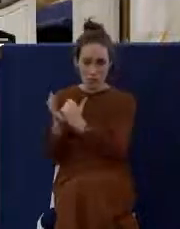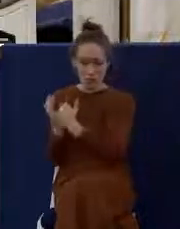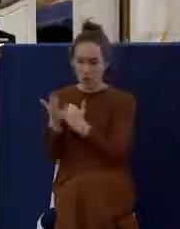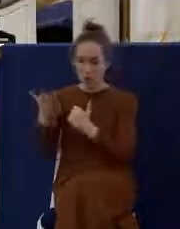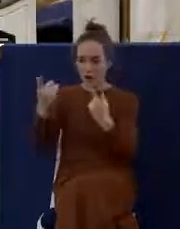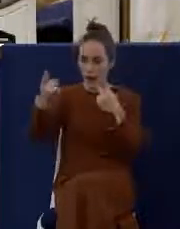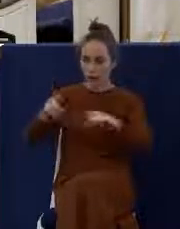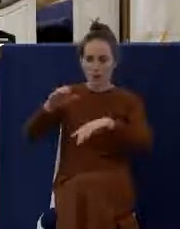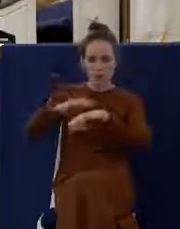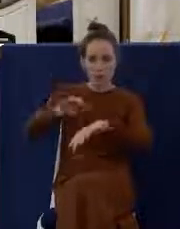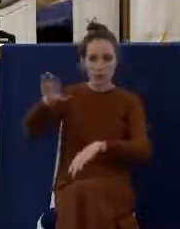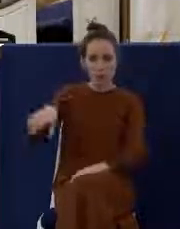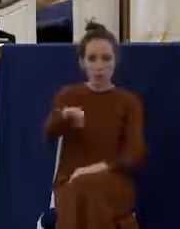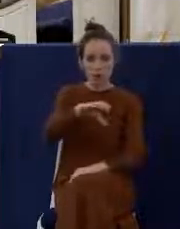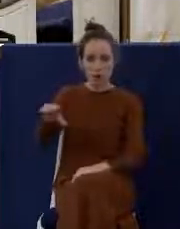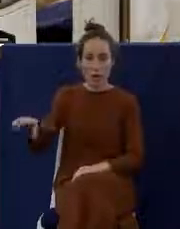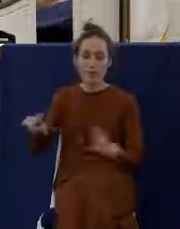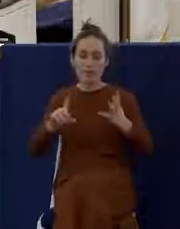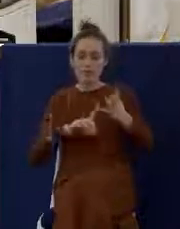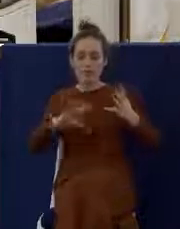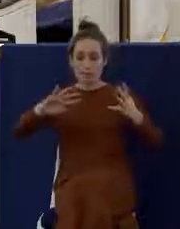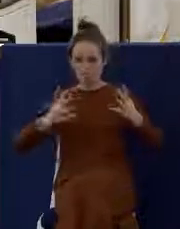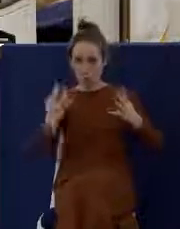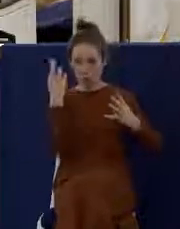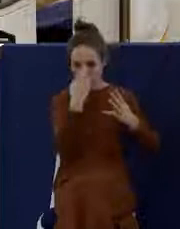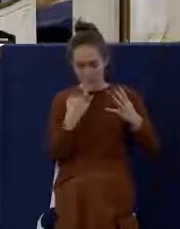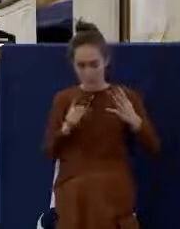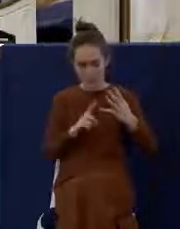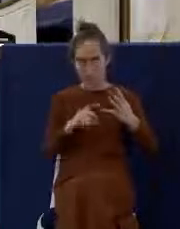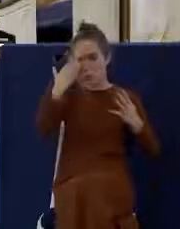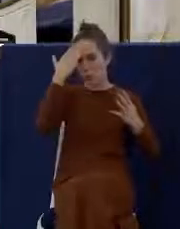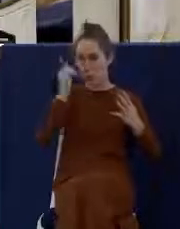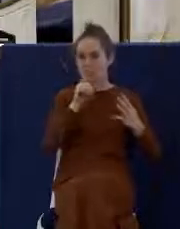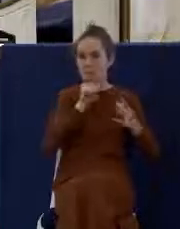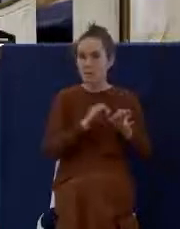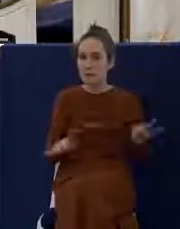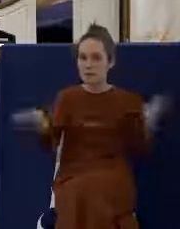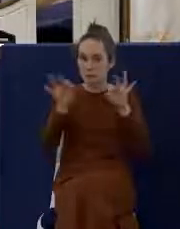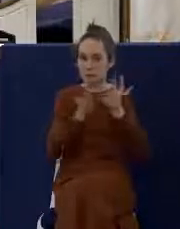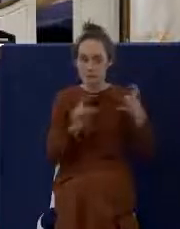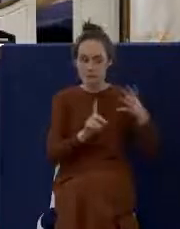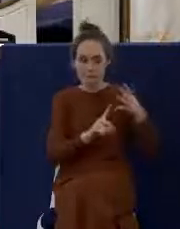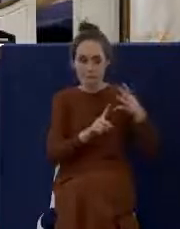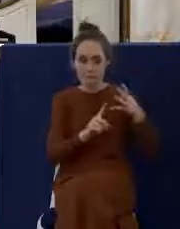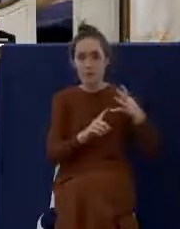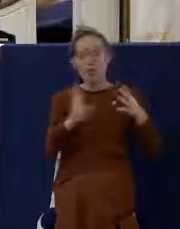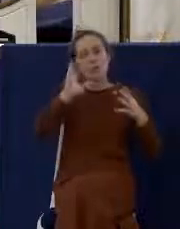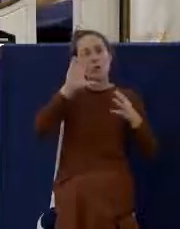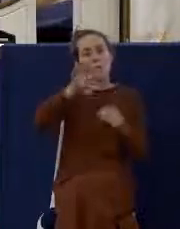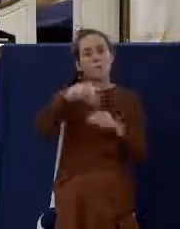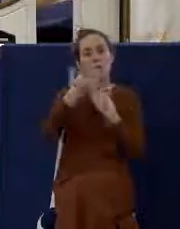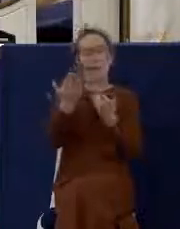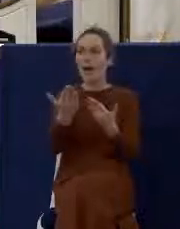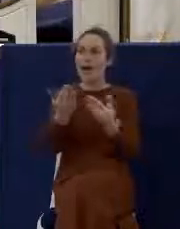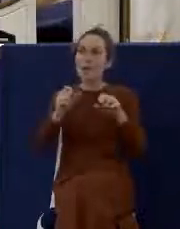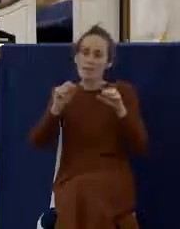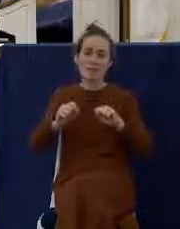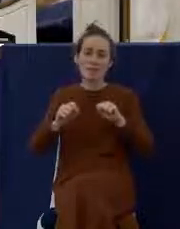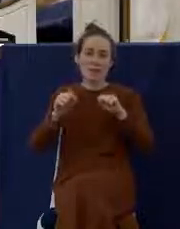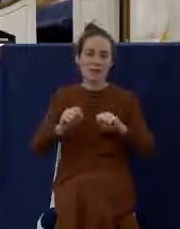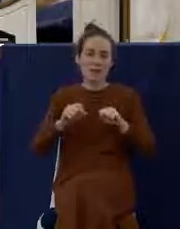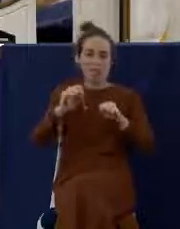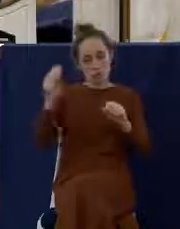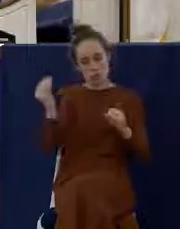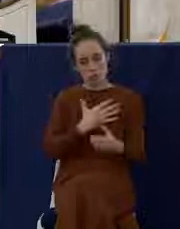cross. But here's the fourth reason why I think it's so very important. Number four, it provides a means of grace for the believer through